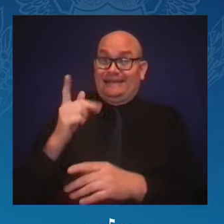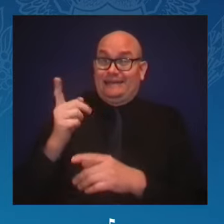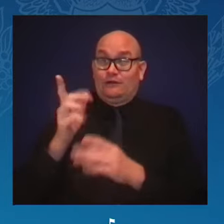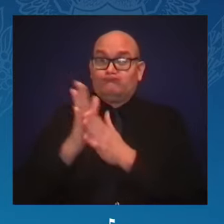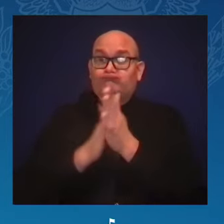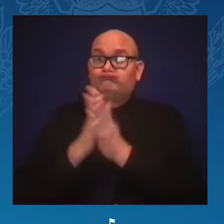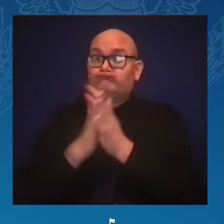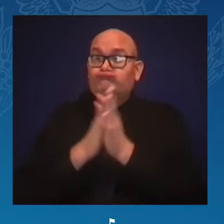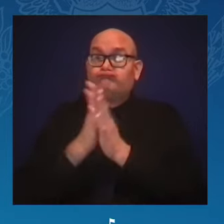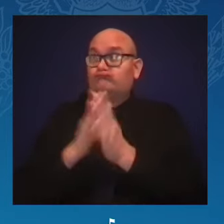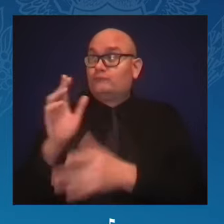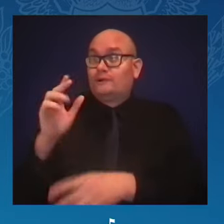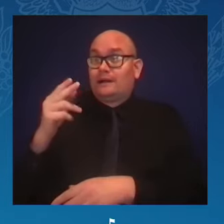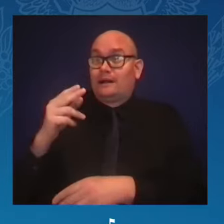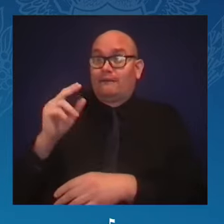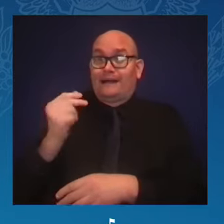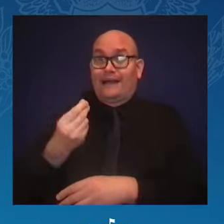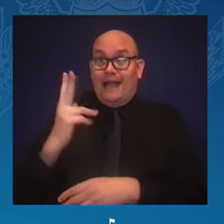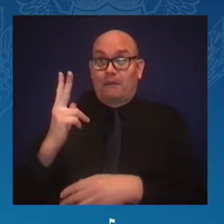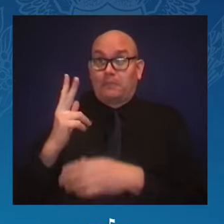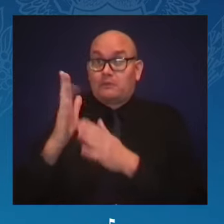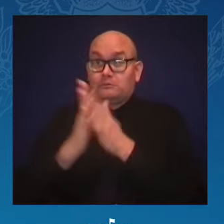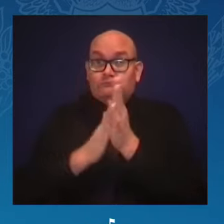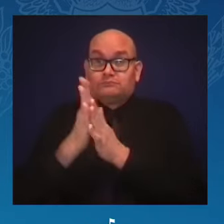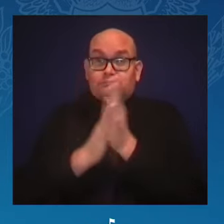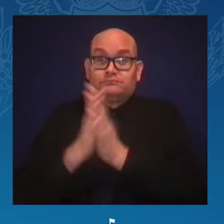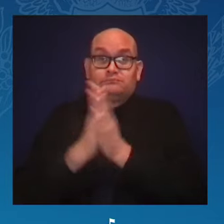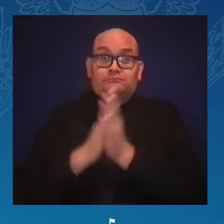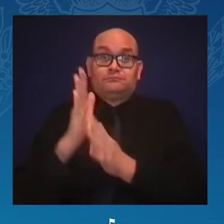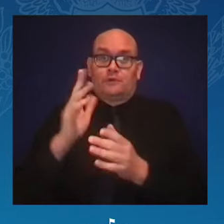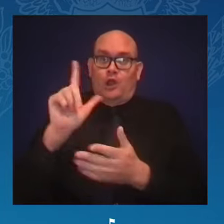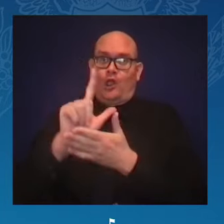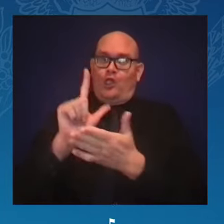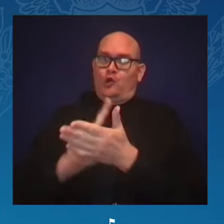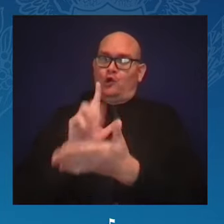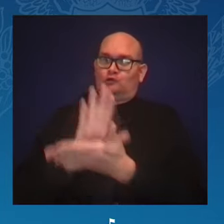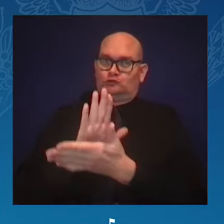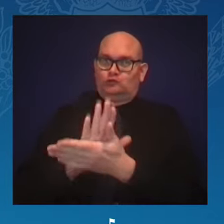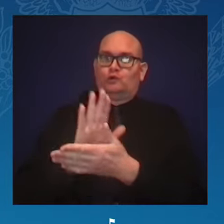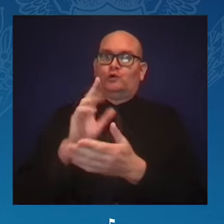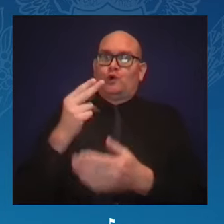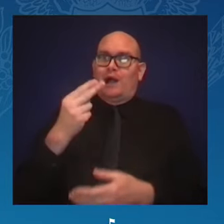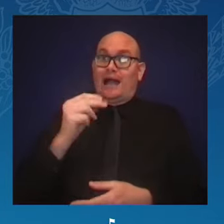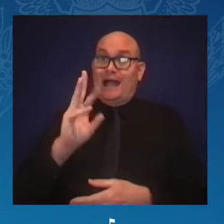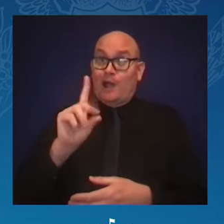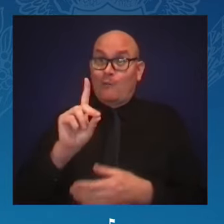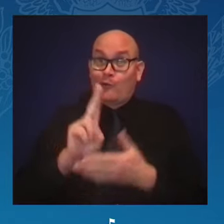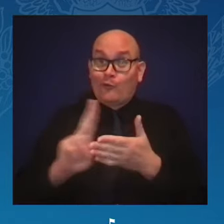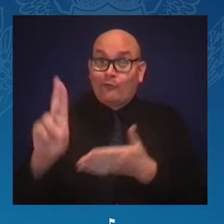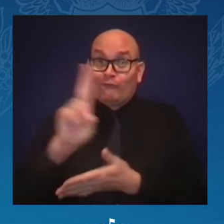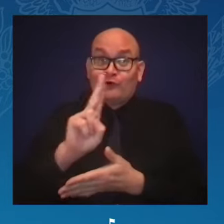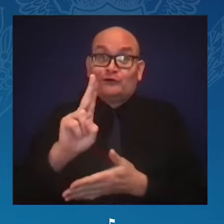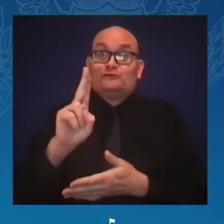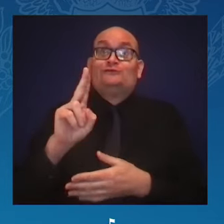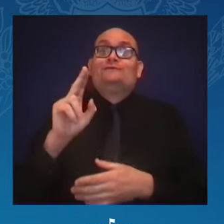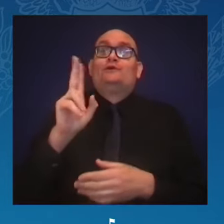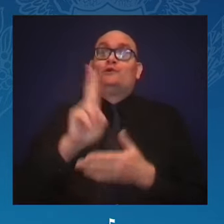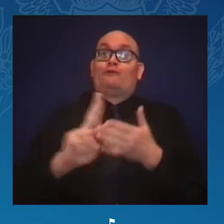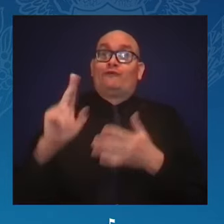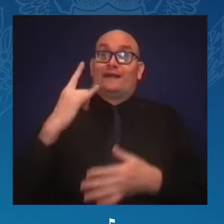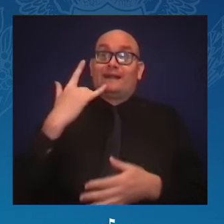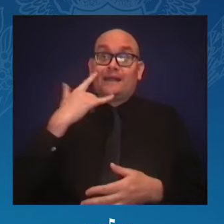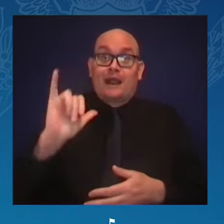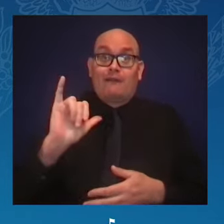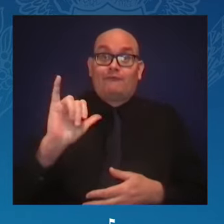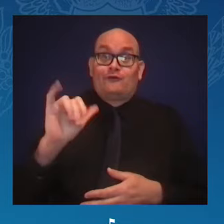of California, Hastings College of Law. Yes, I saw those applause. That applause for Howard as well, so well.